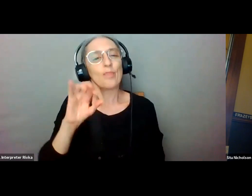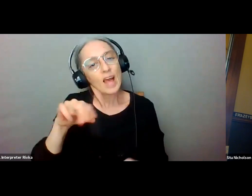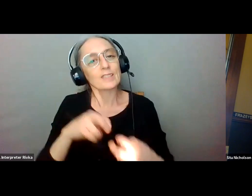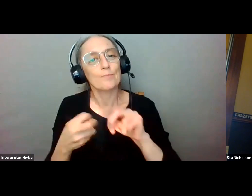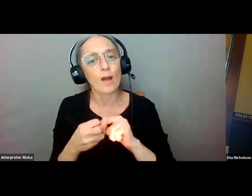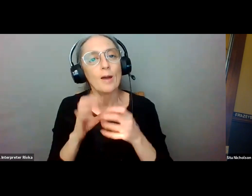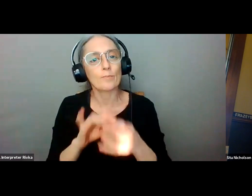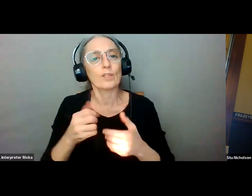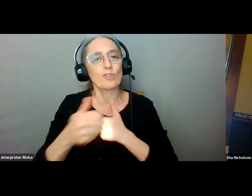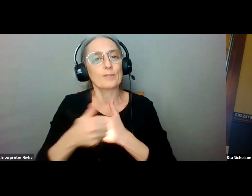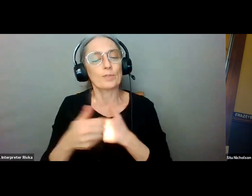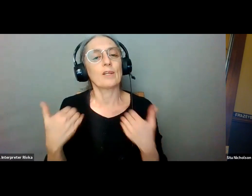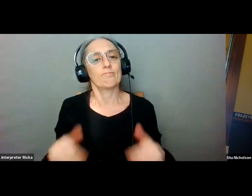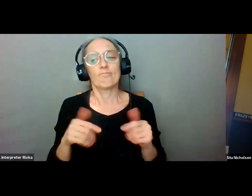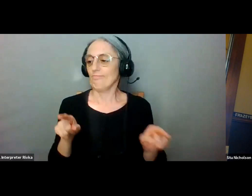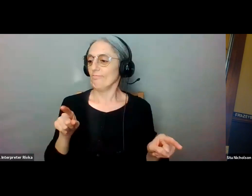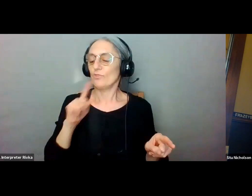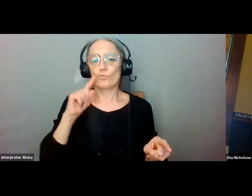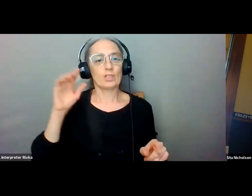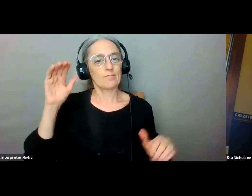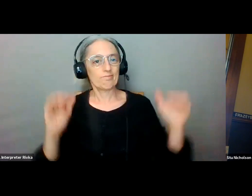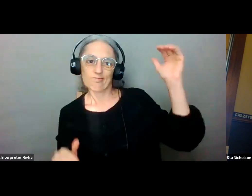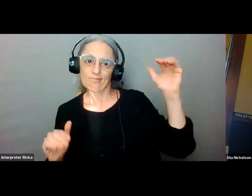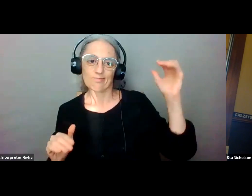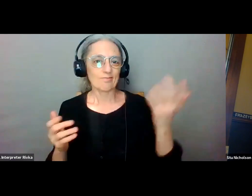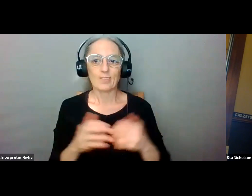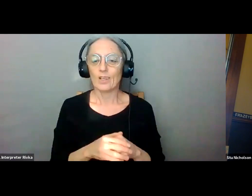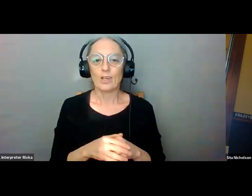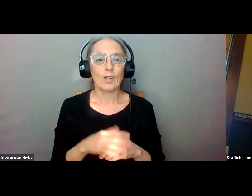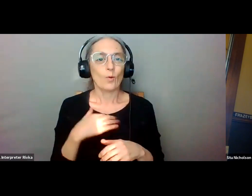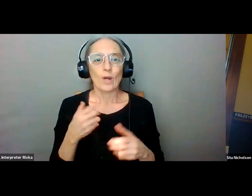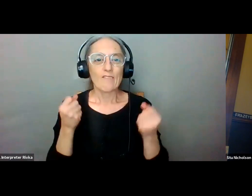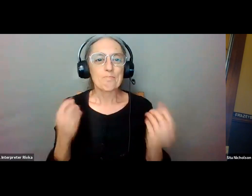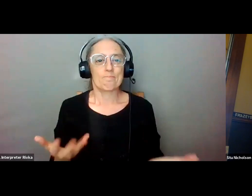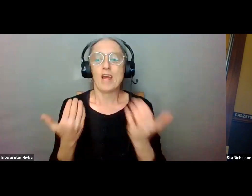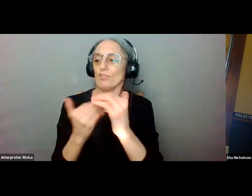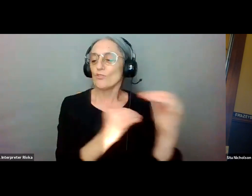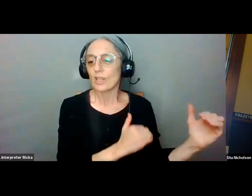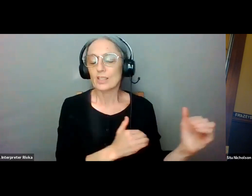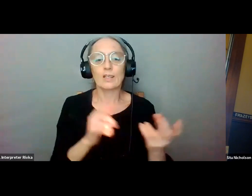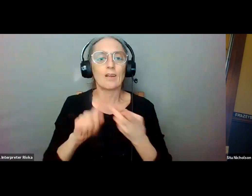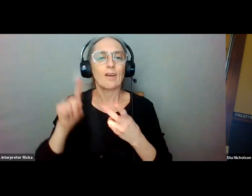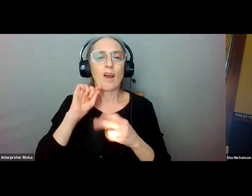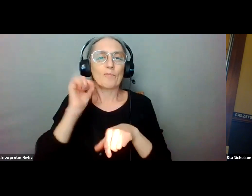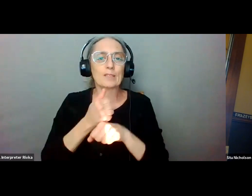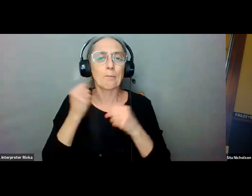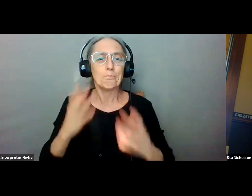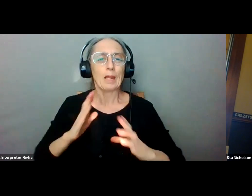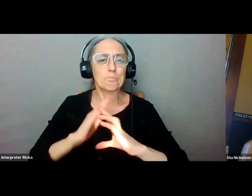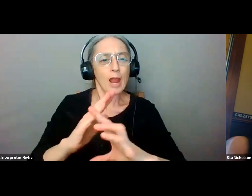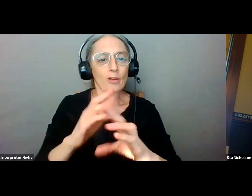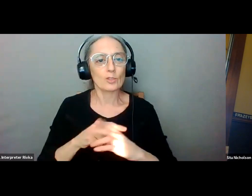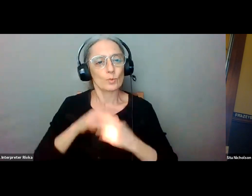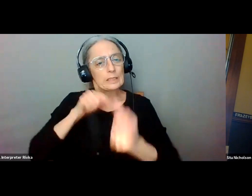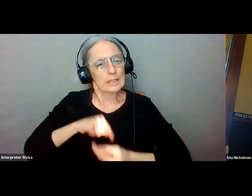we are constantly fighting restrictions uh fighting uh governmental barriers um you